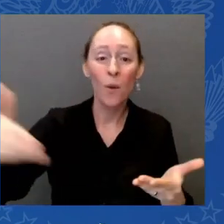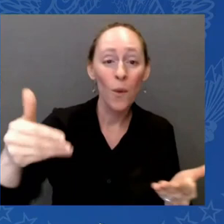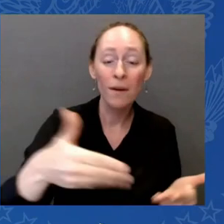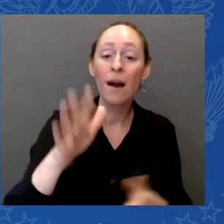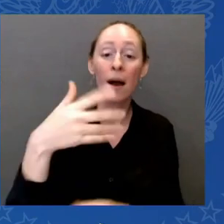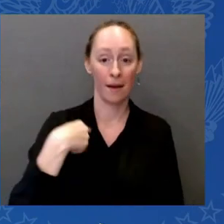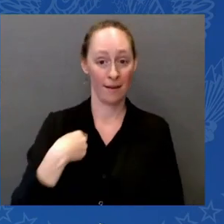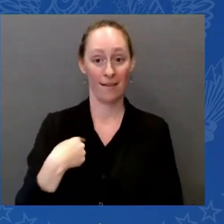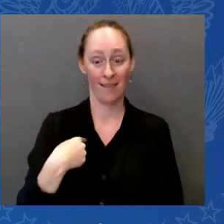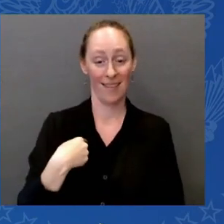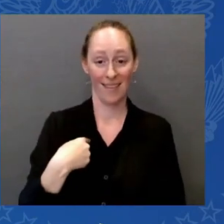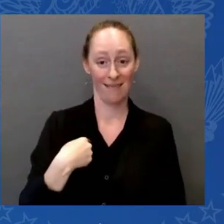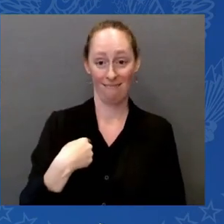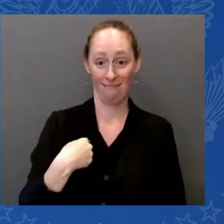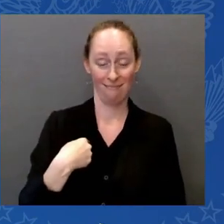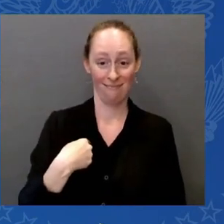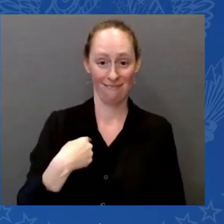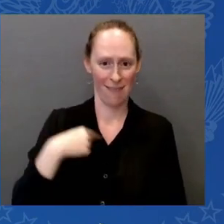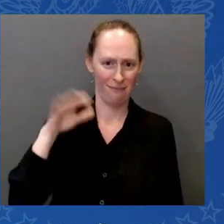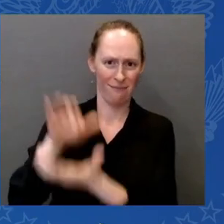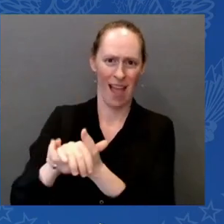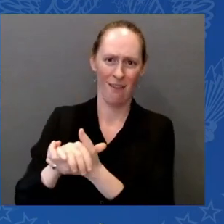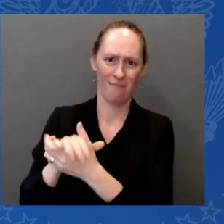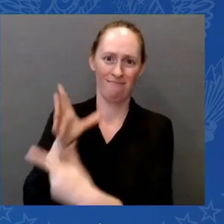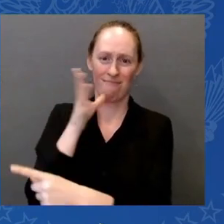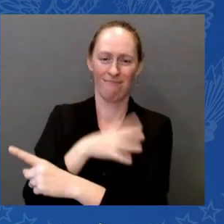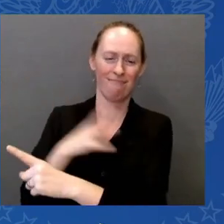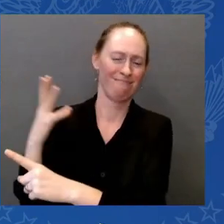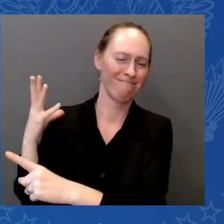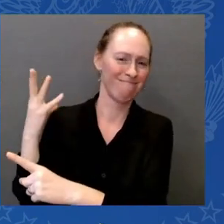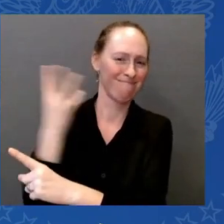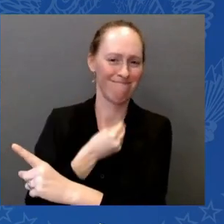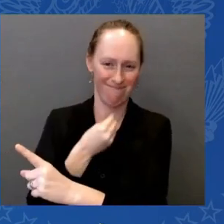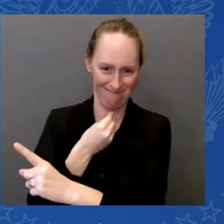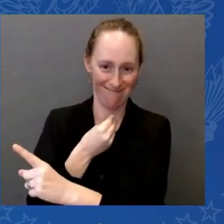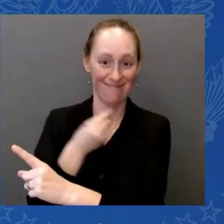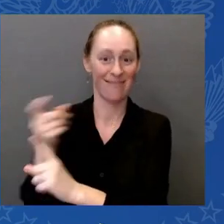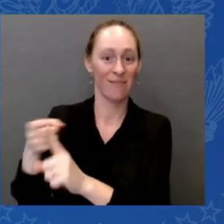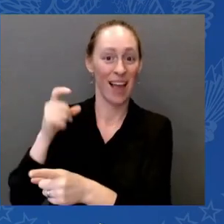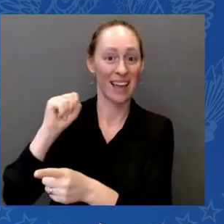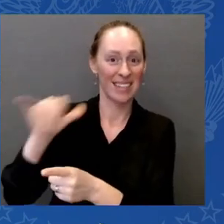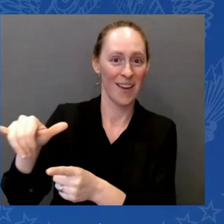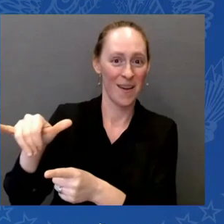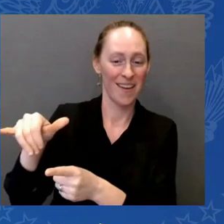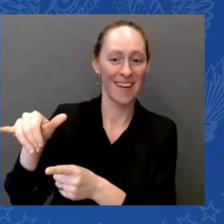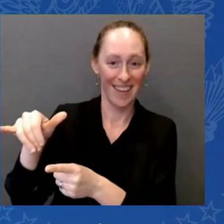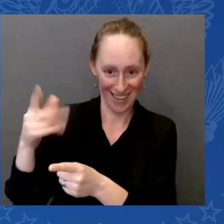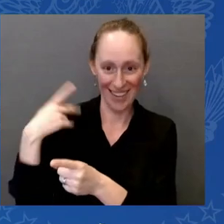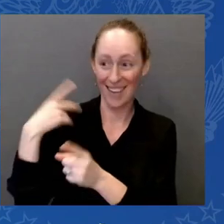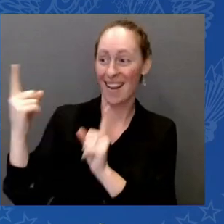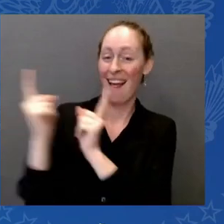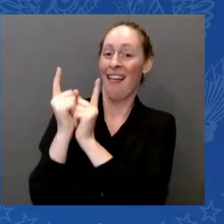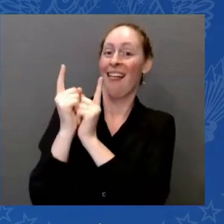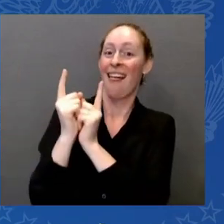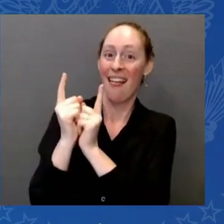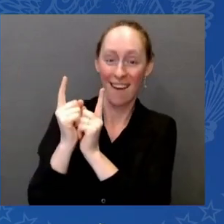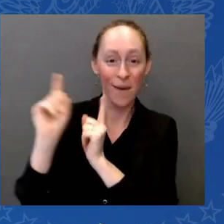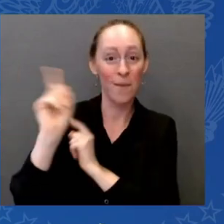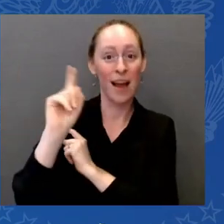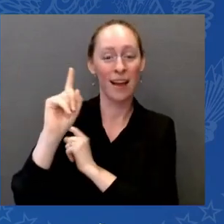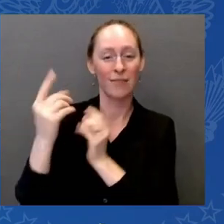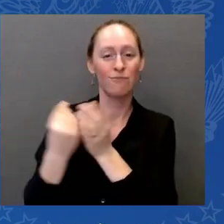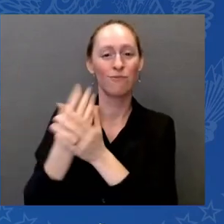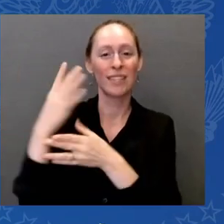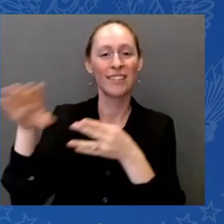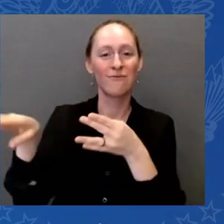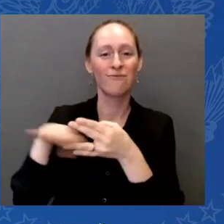Syracuse? I met her on spring break and fell head over heels in love with her and gave up a starting job